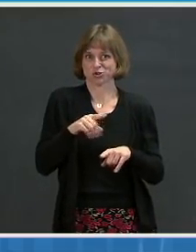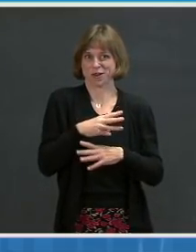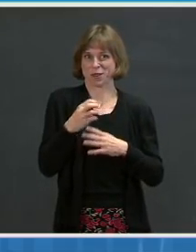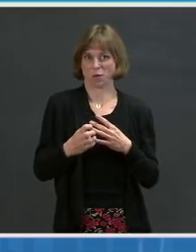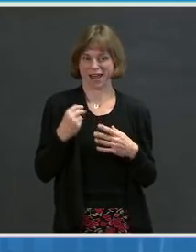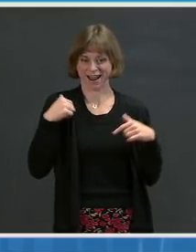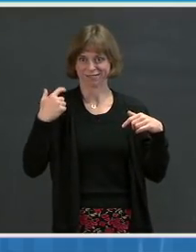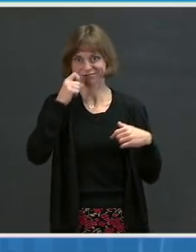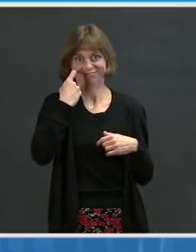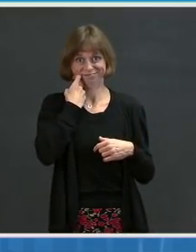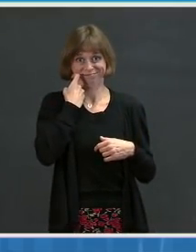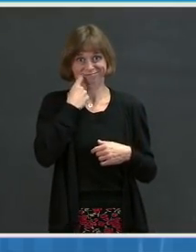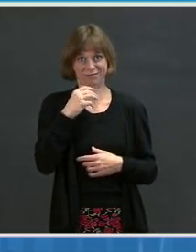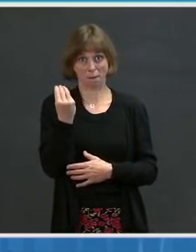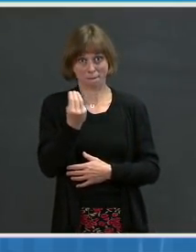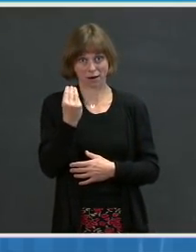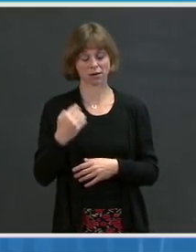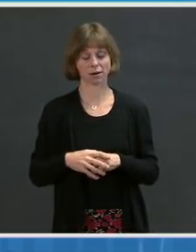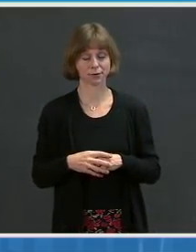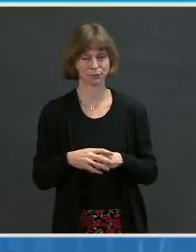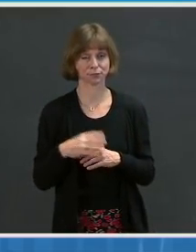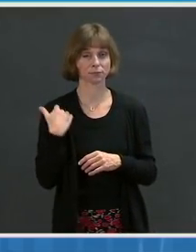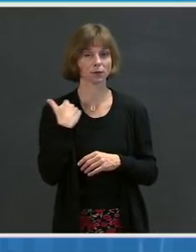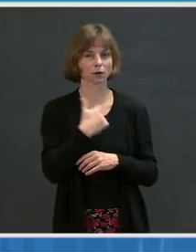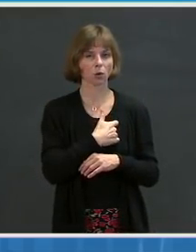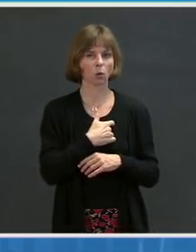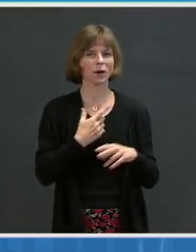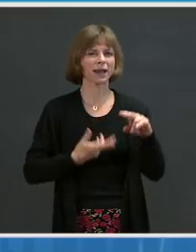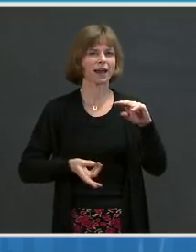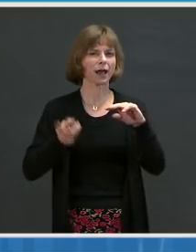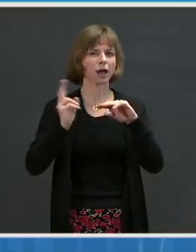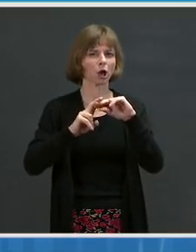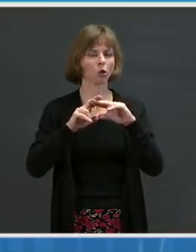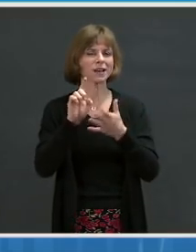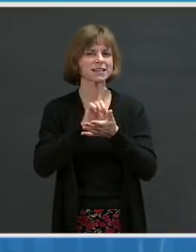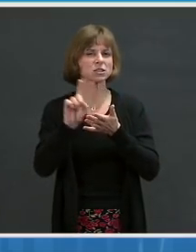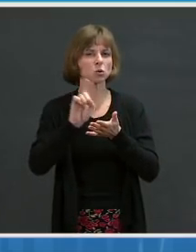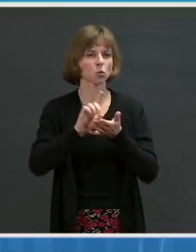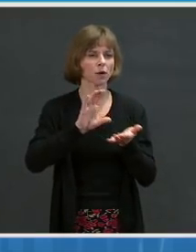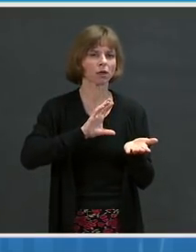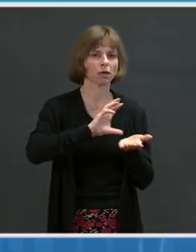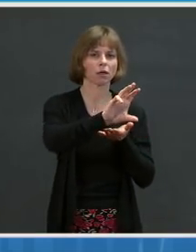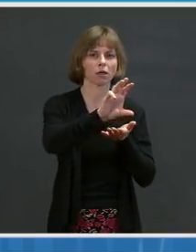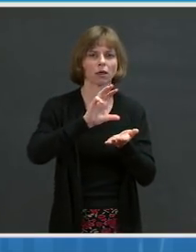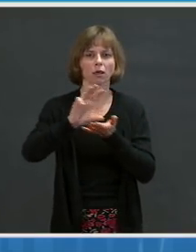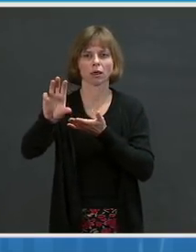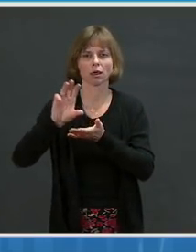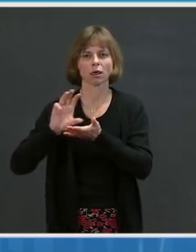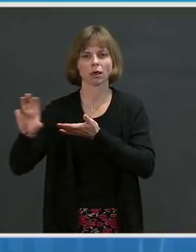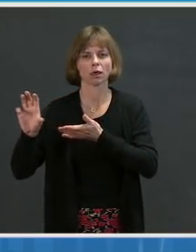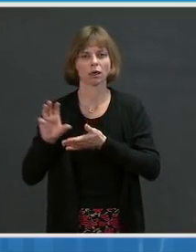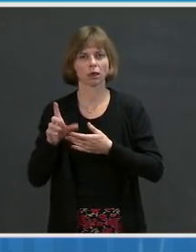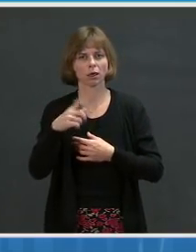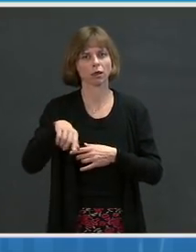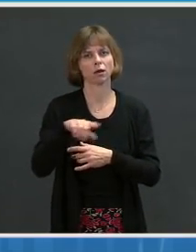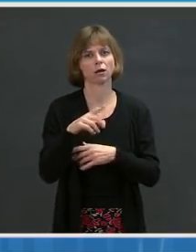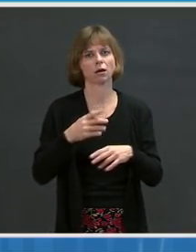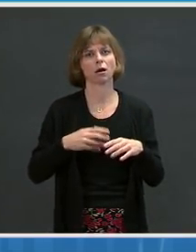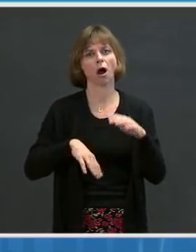the weekly allocation to the states, tribes, and territories up to 14.5 million,